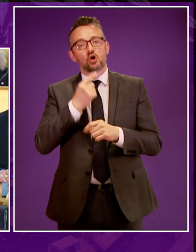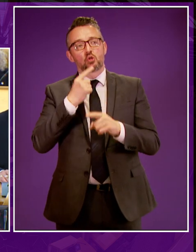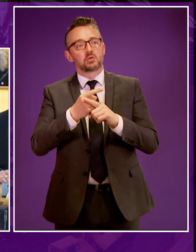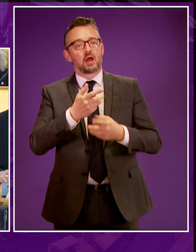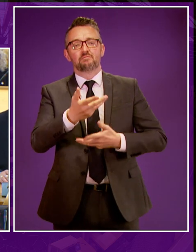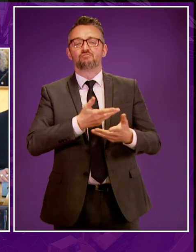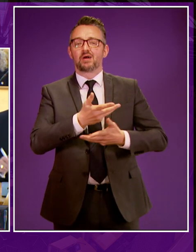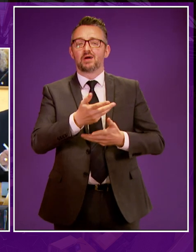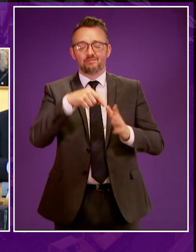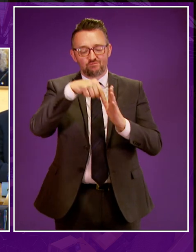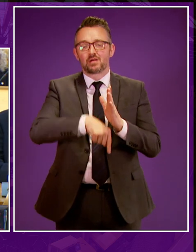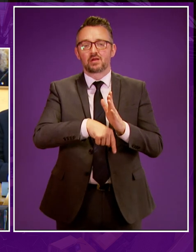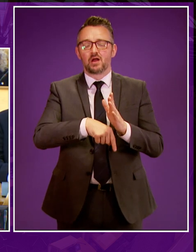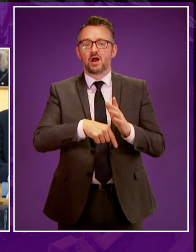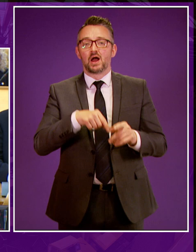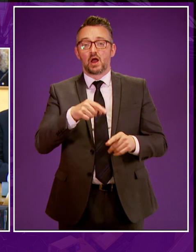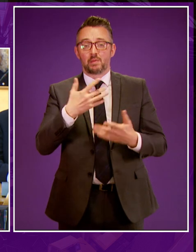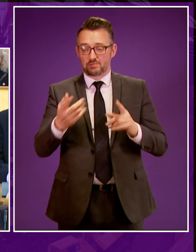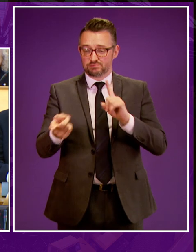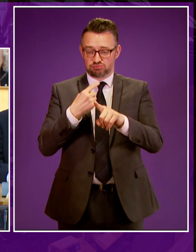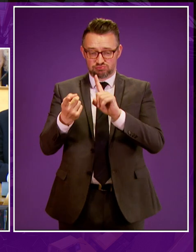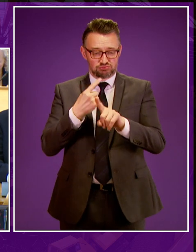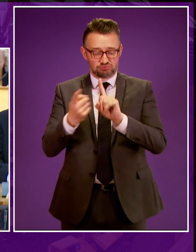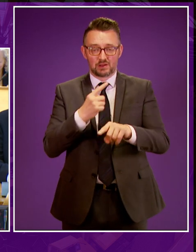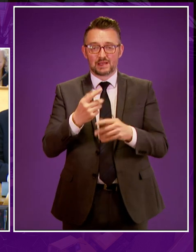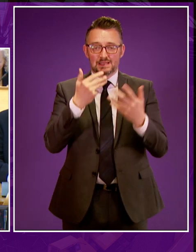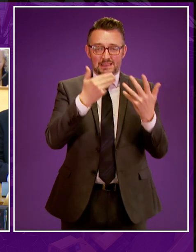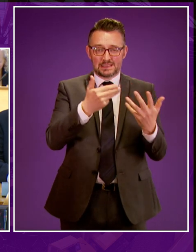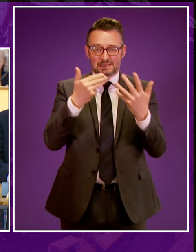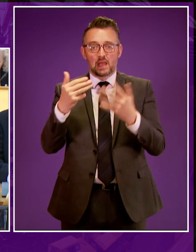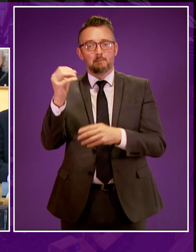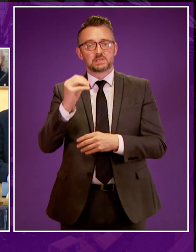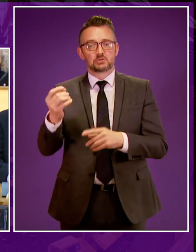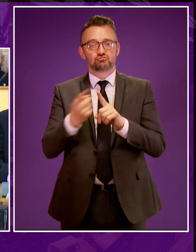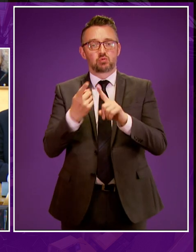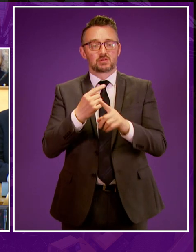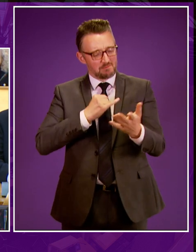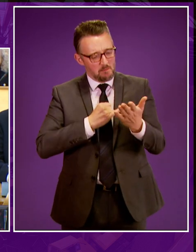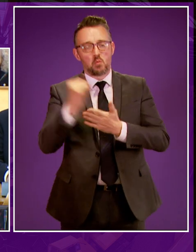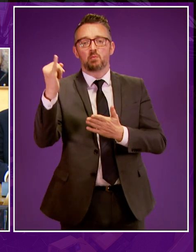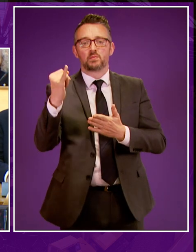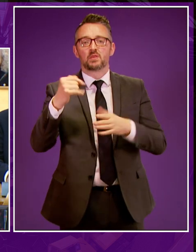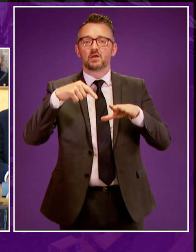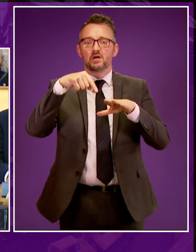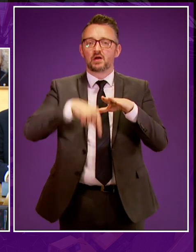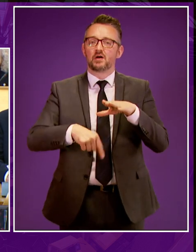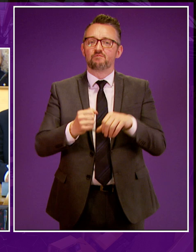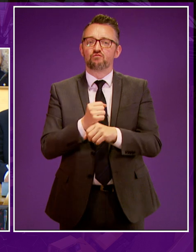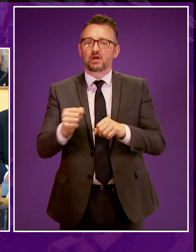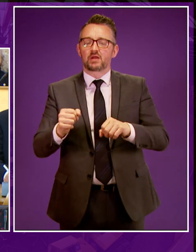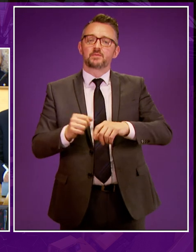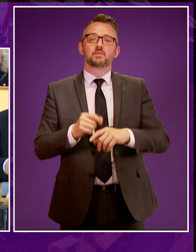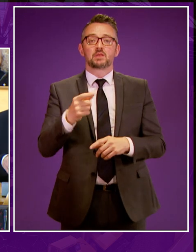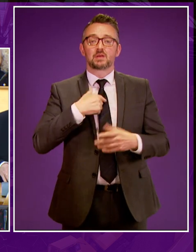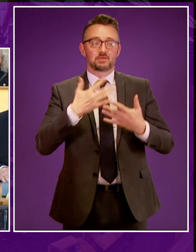consultation returned an astonishing majority of 99% of respondents opposed to fracking. I would like to give